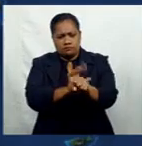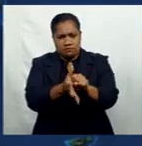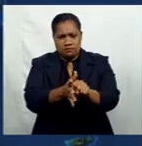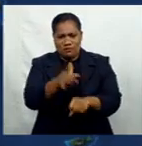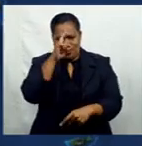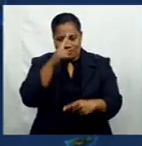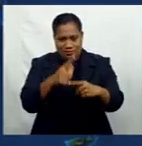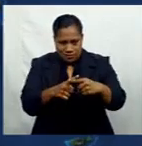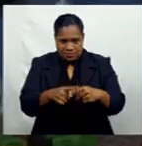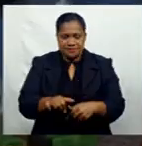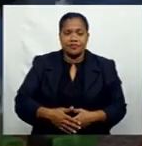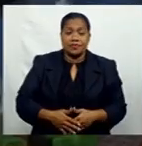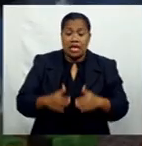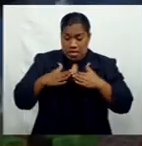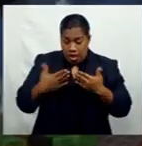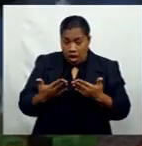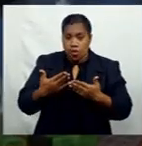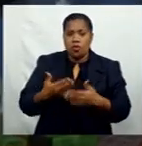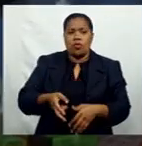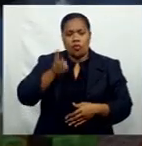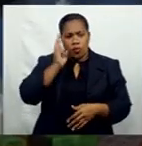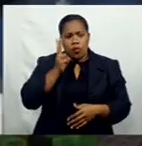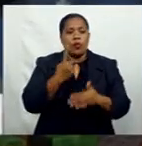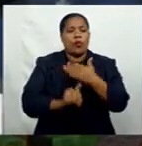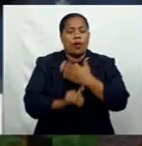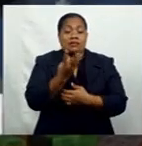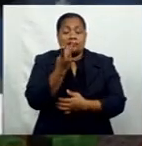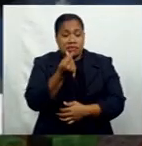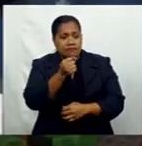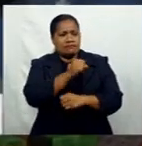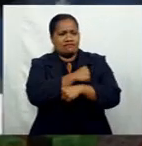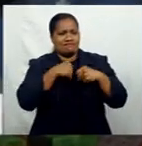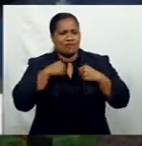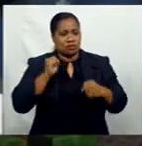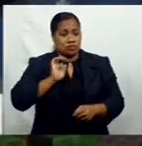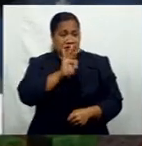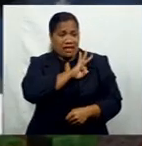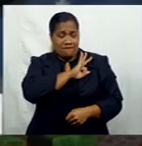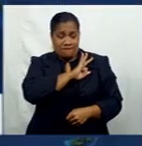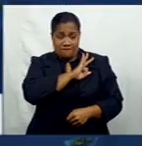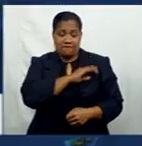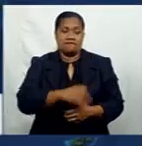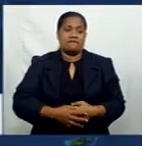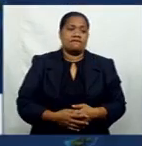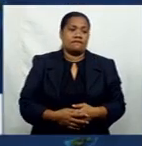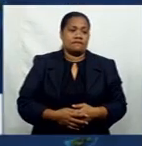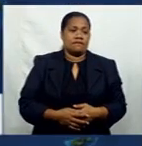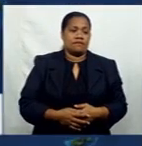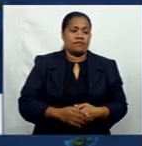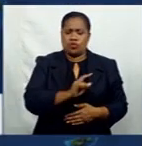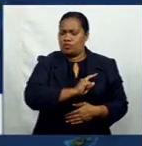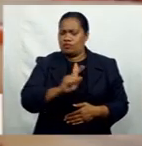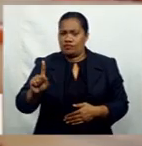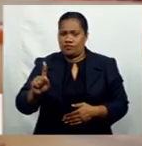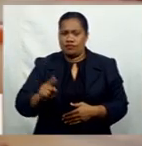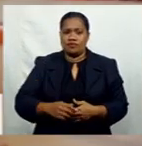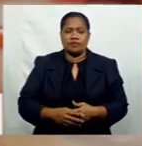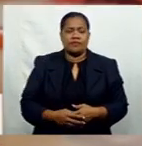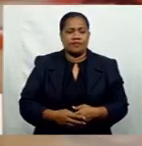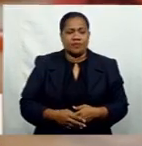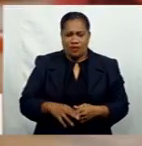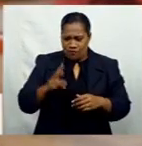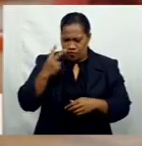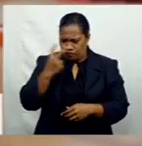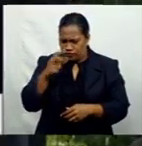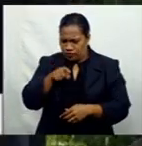have to re-deploy some of our staff who are doing the acute care in tracking of long COVID. People